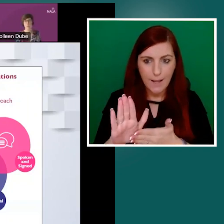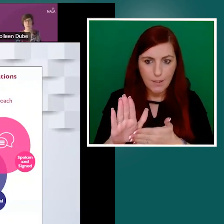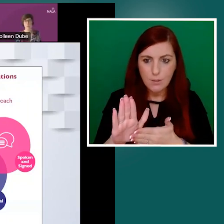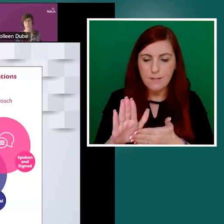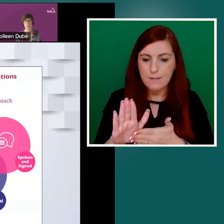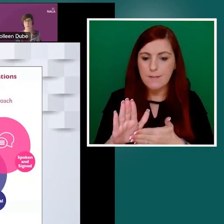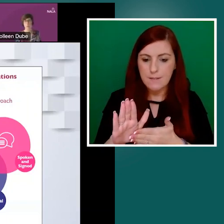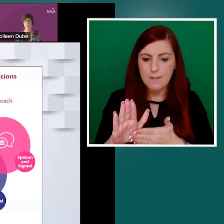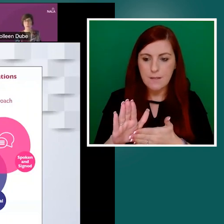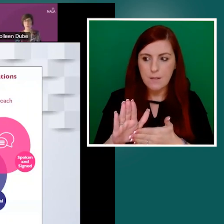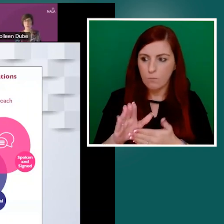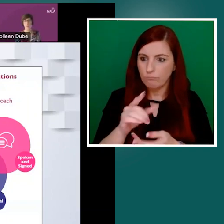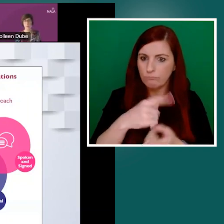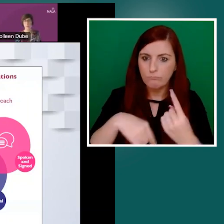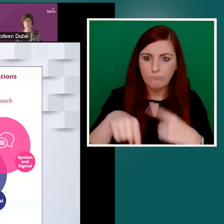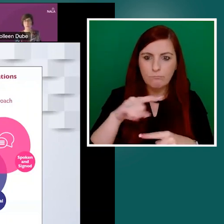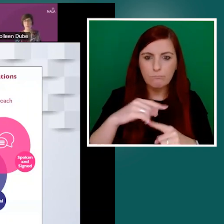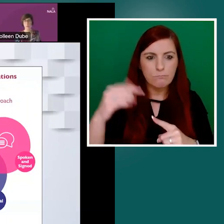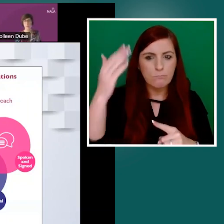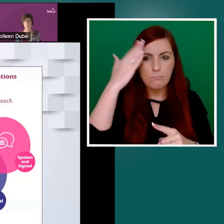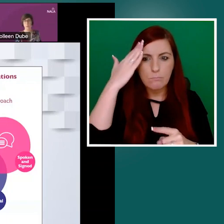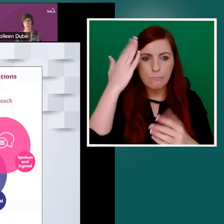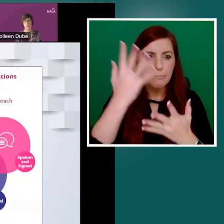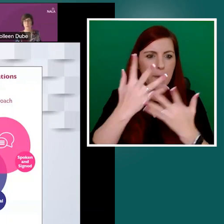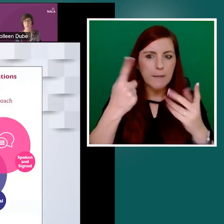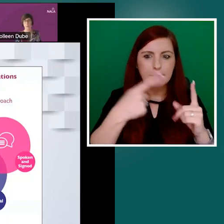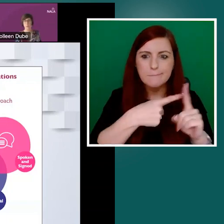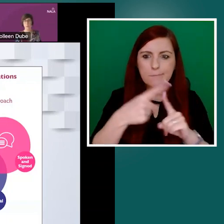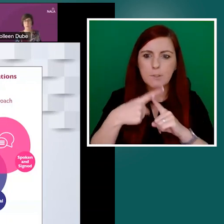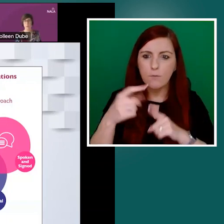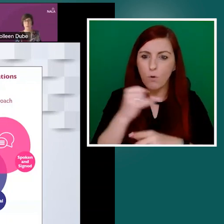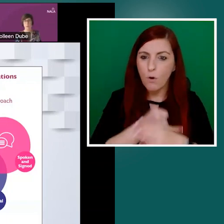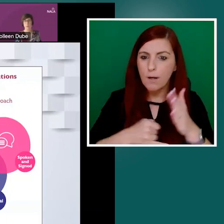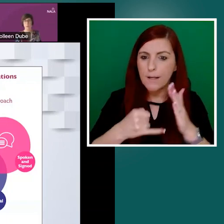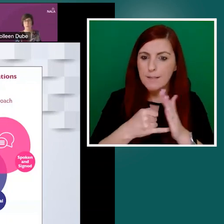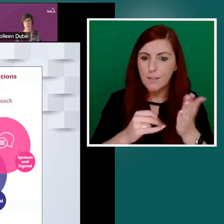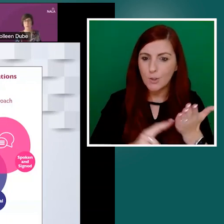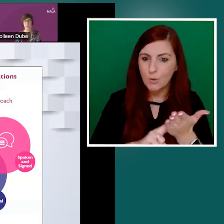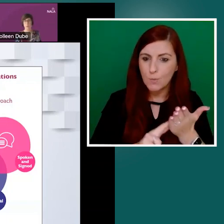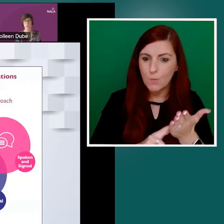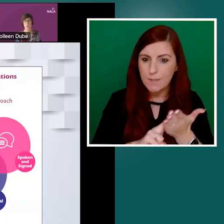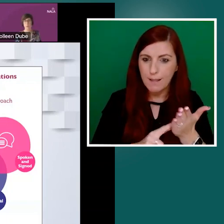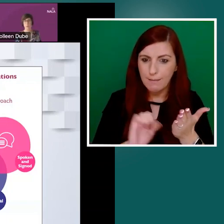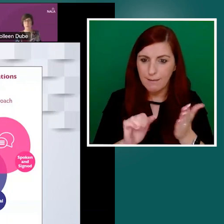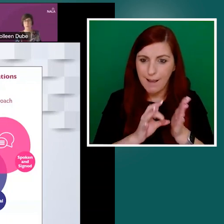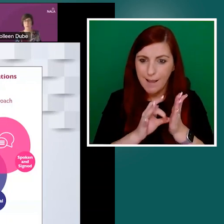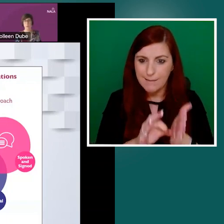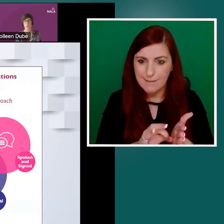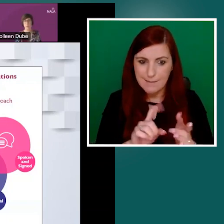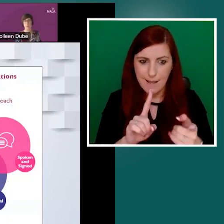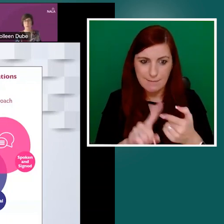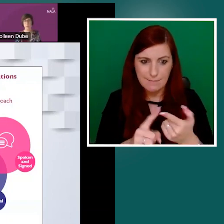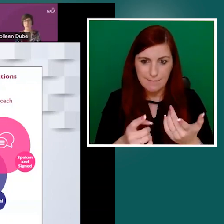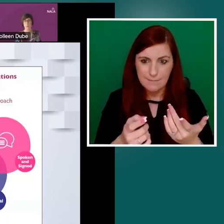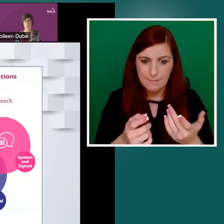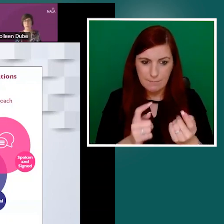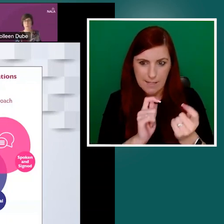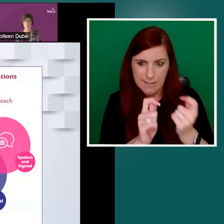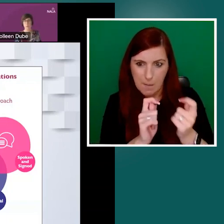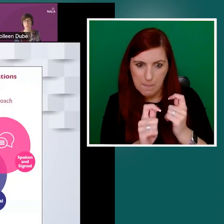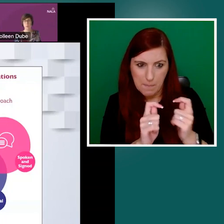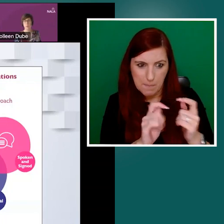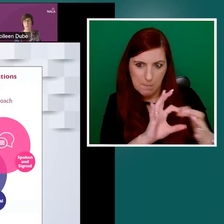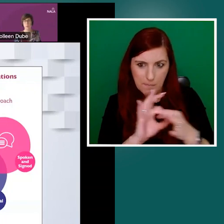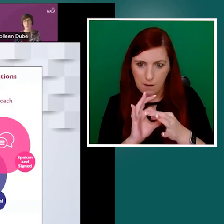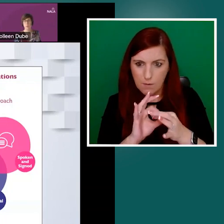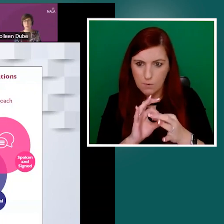and adopting it. And we are glad to be involved with this collaboration and continue to update